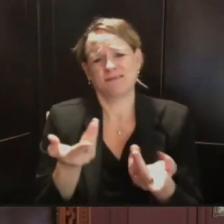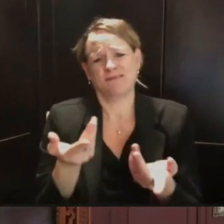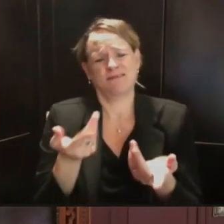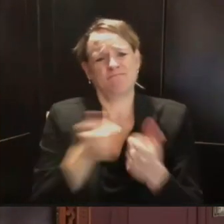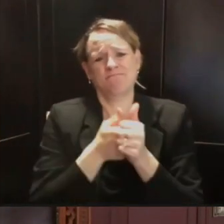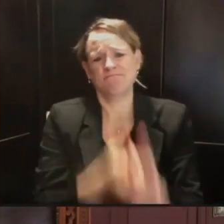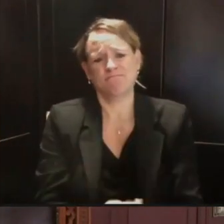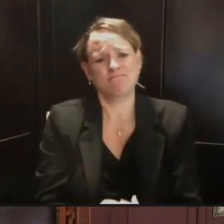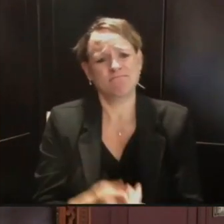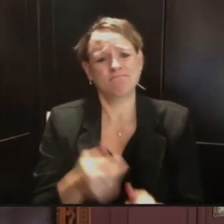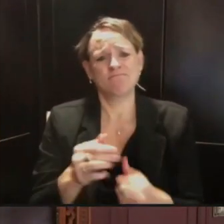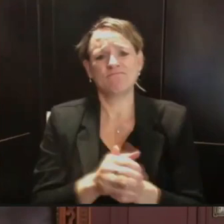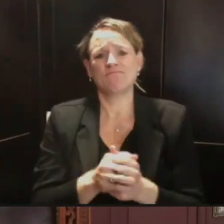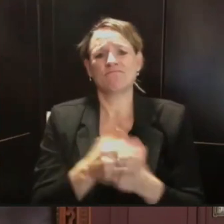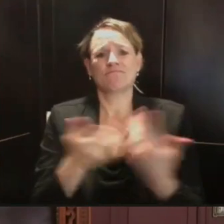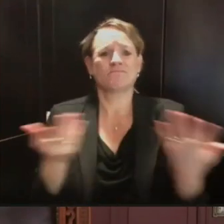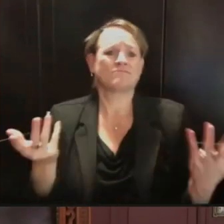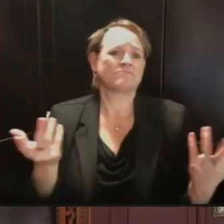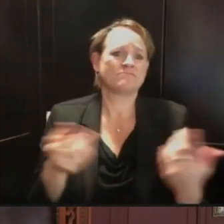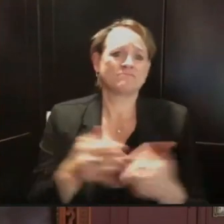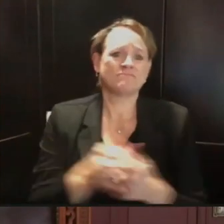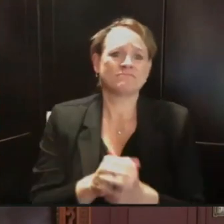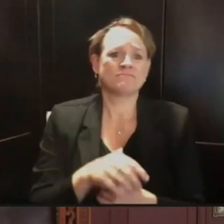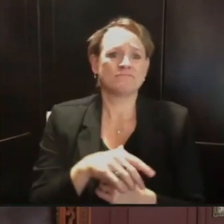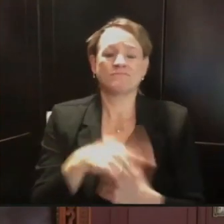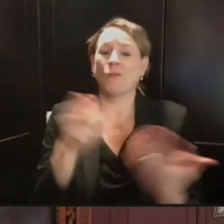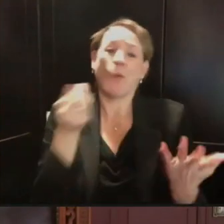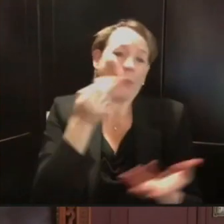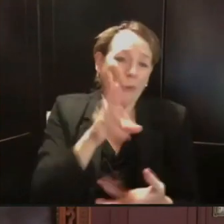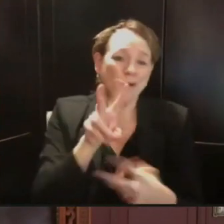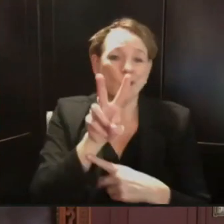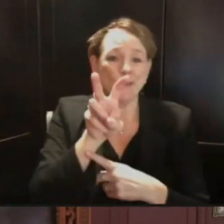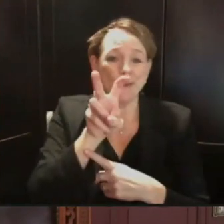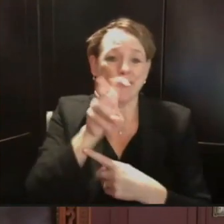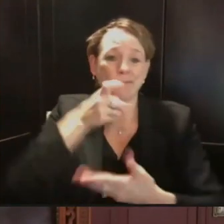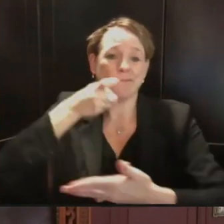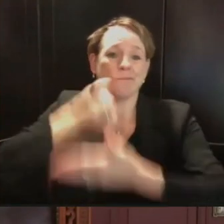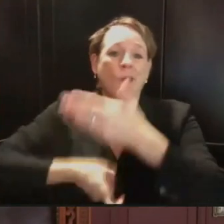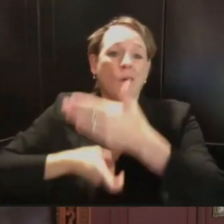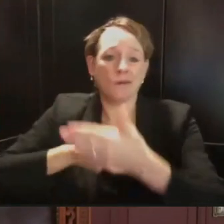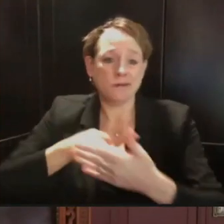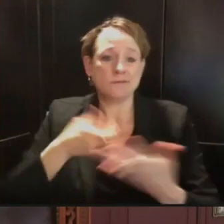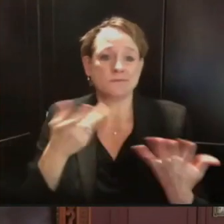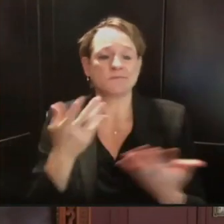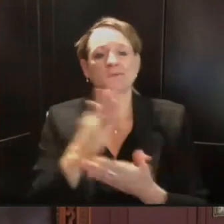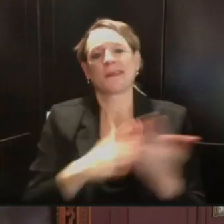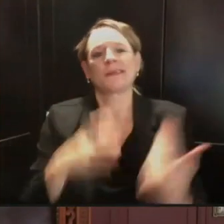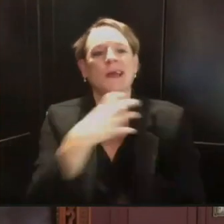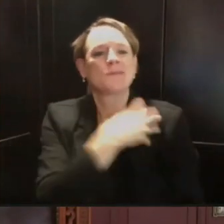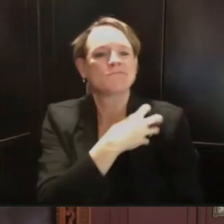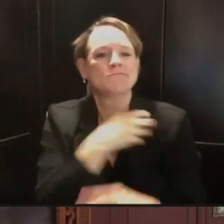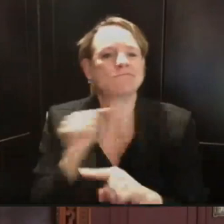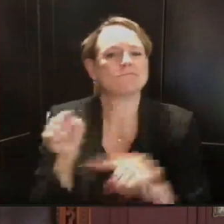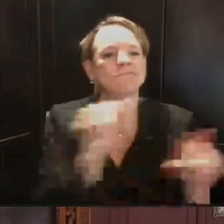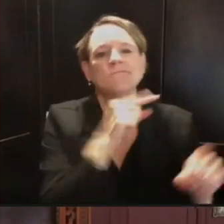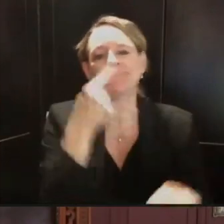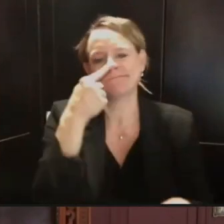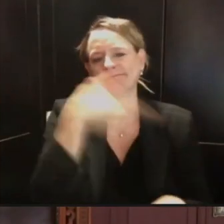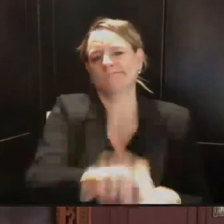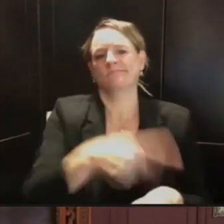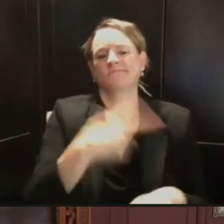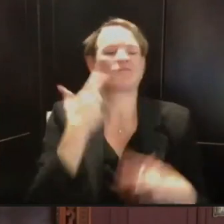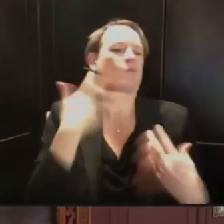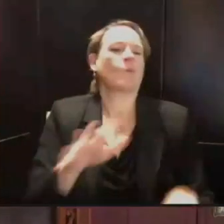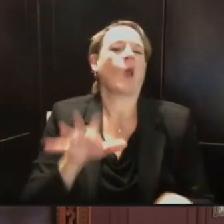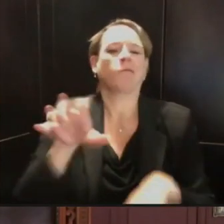probably no police officer in the state of Wisconsin wants to involve themselves in a $200 fine.